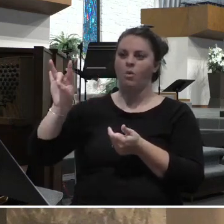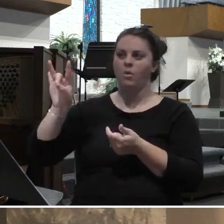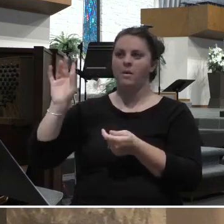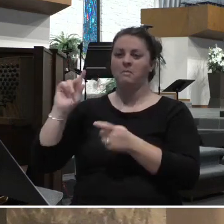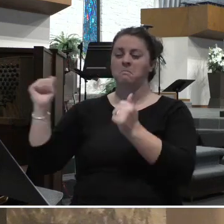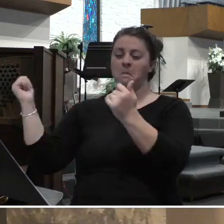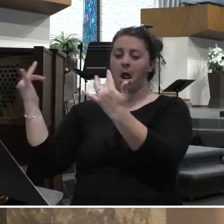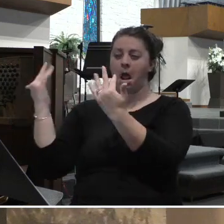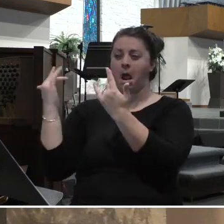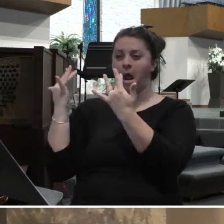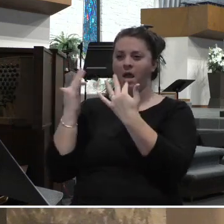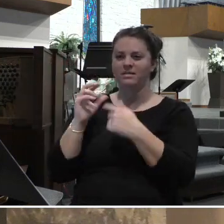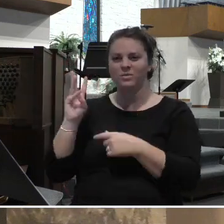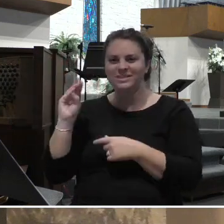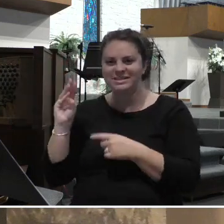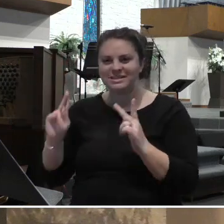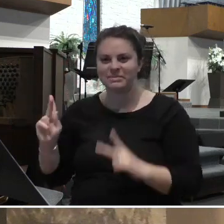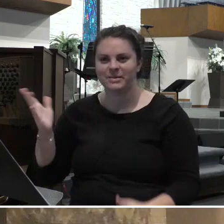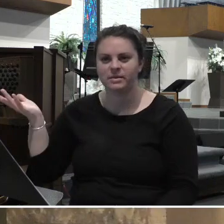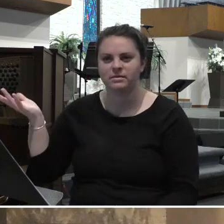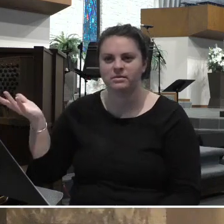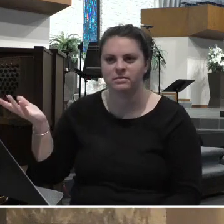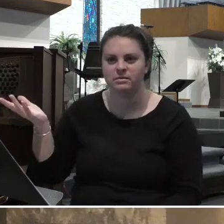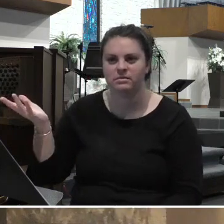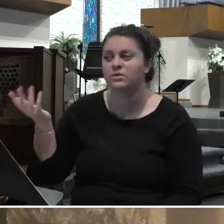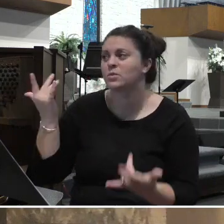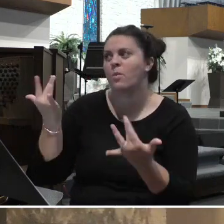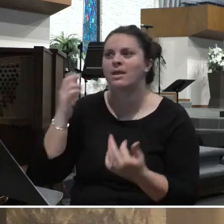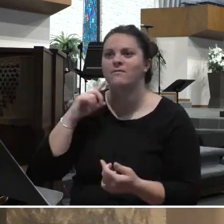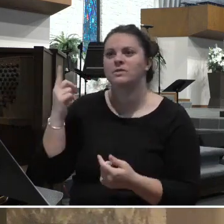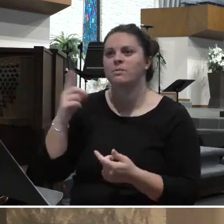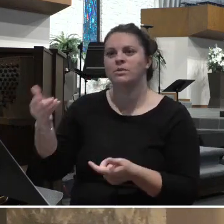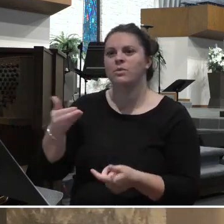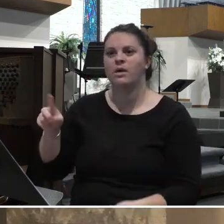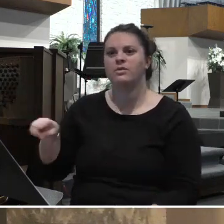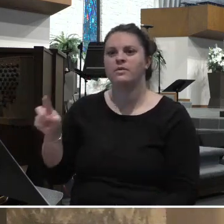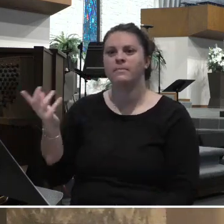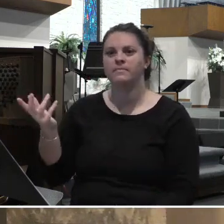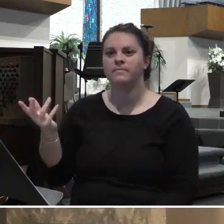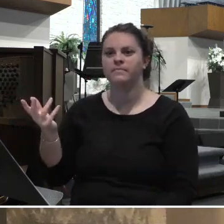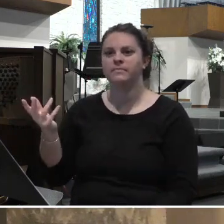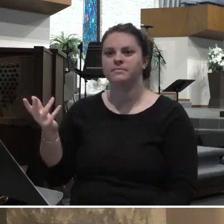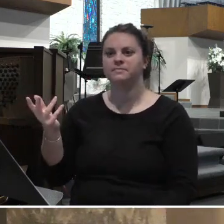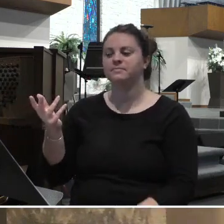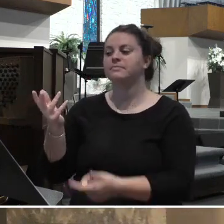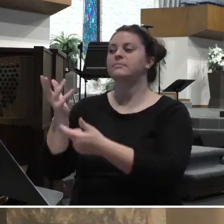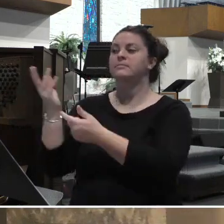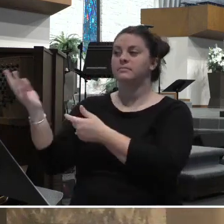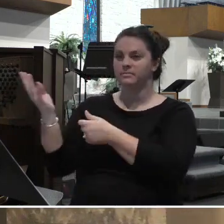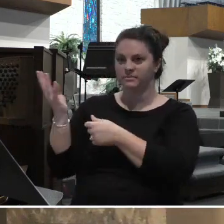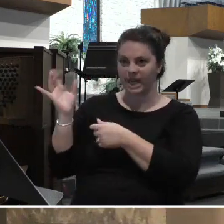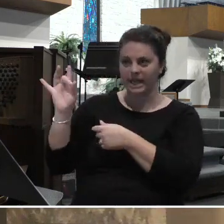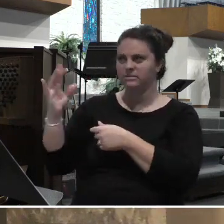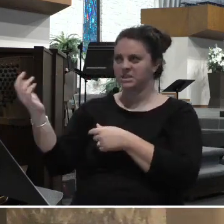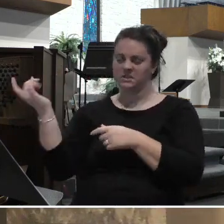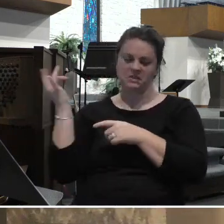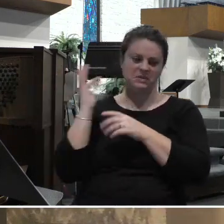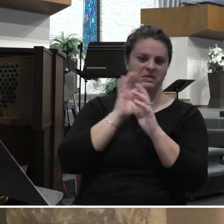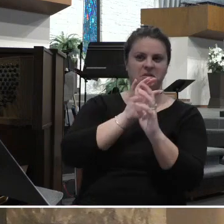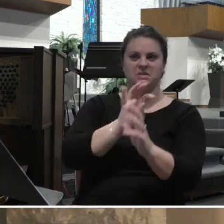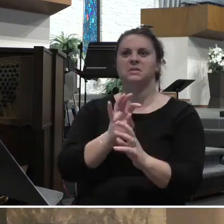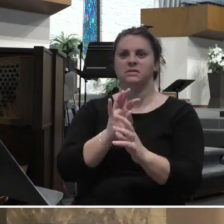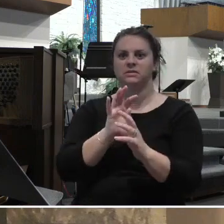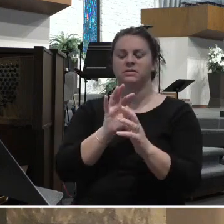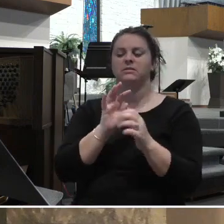There was always people that were just waiting for someone to hire them. And one guy, he was so upset, he said, I'm